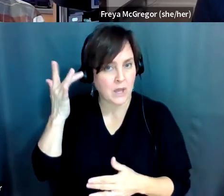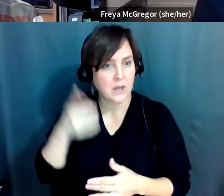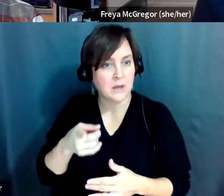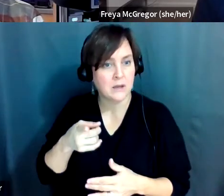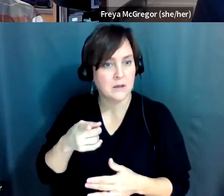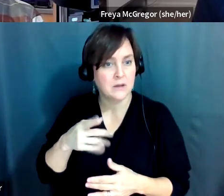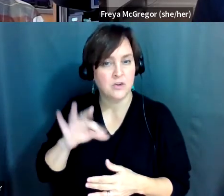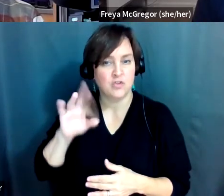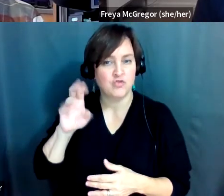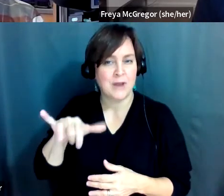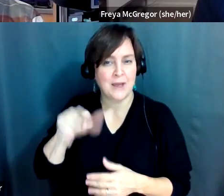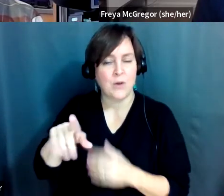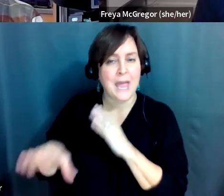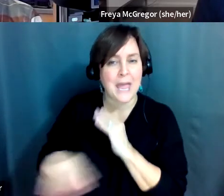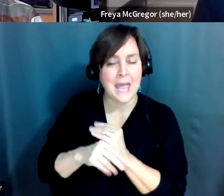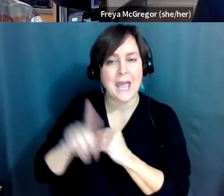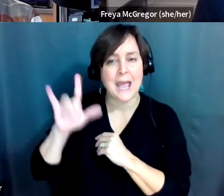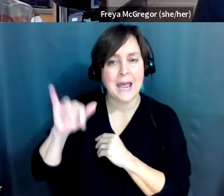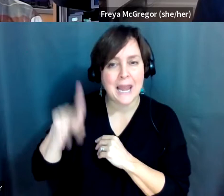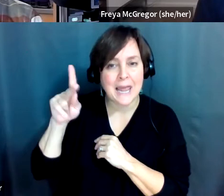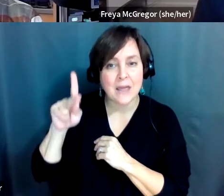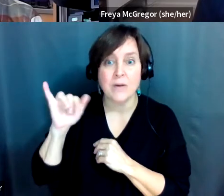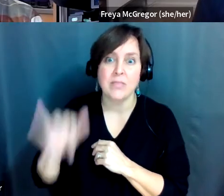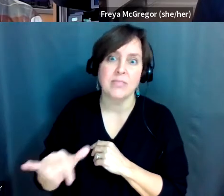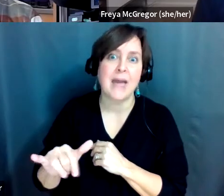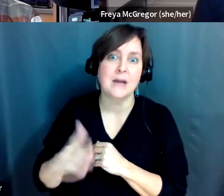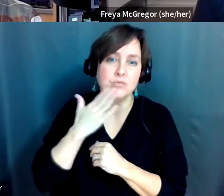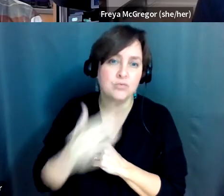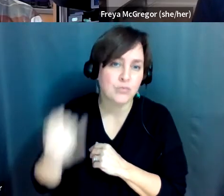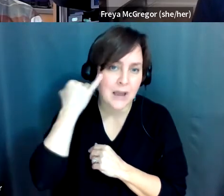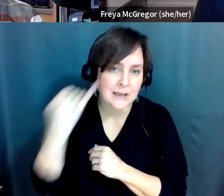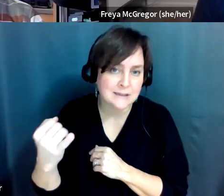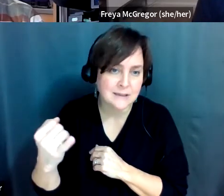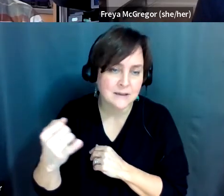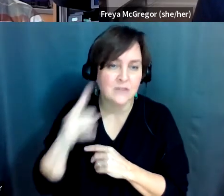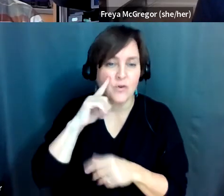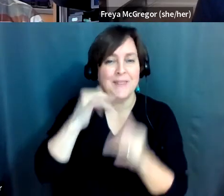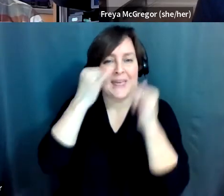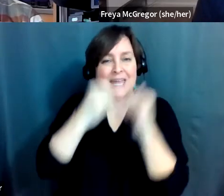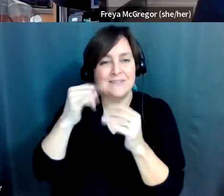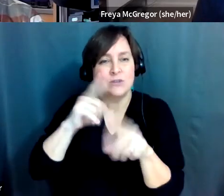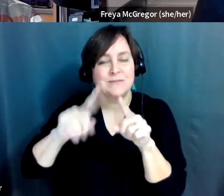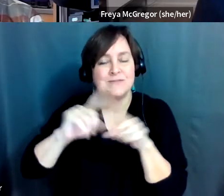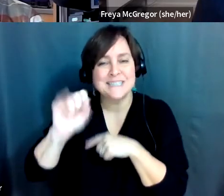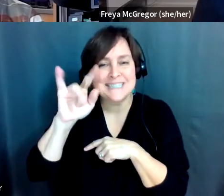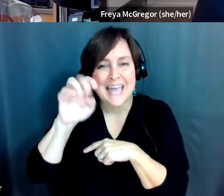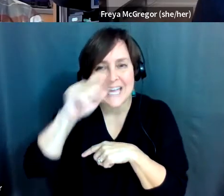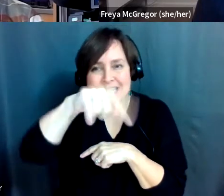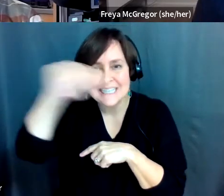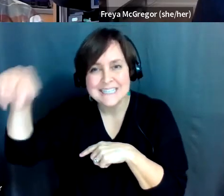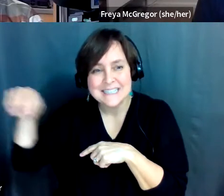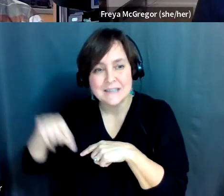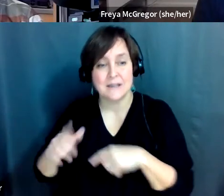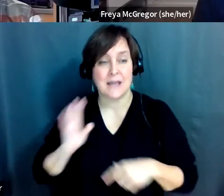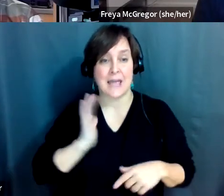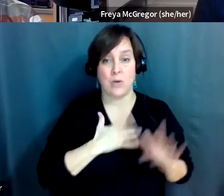Freya, you added the link, which was huge to the individual sites. So on our webpage, I've got